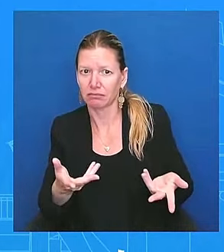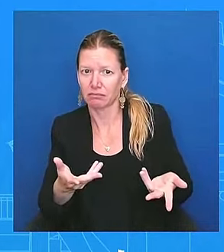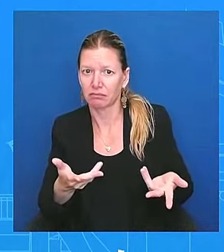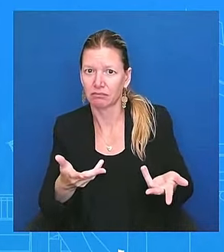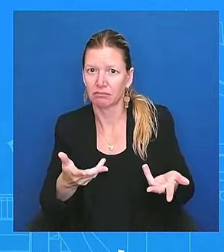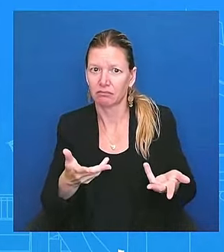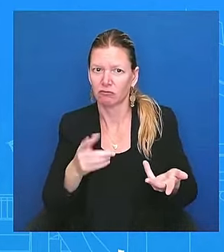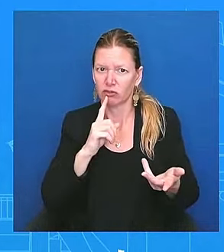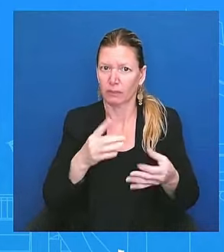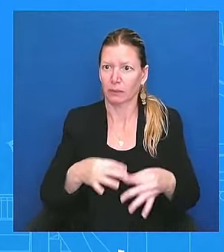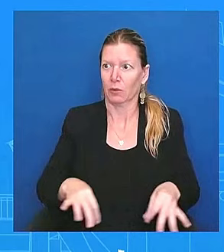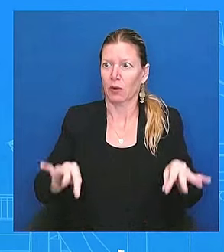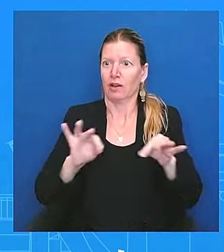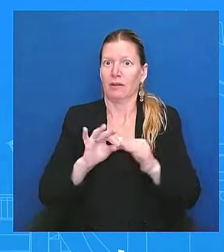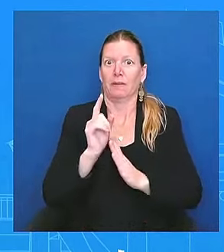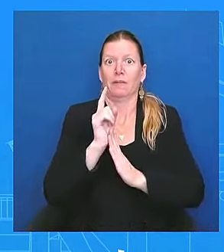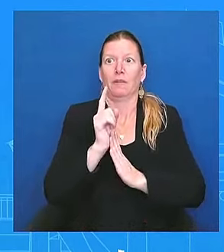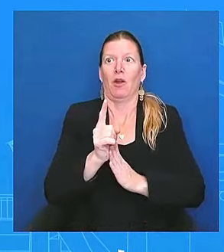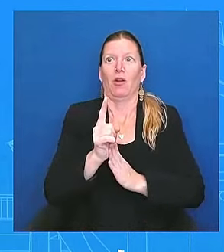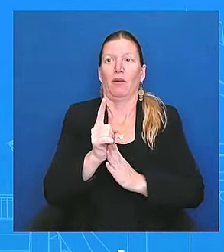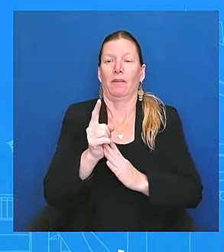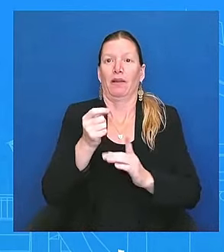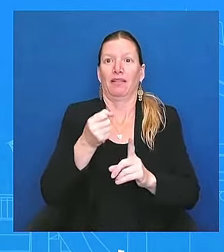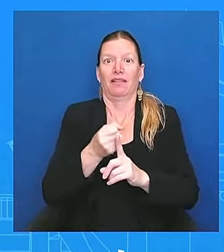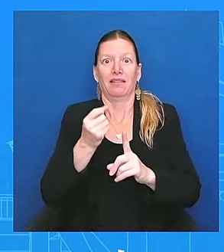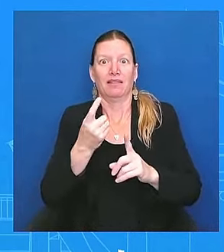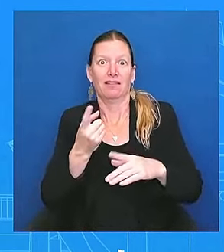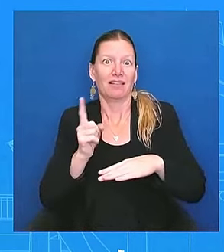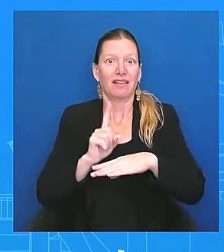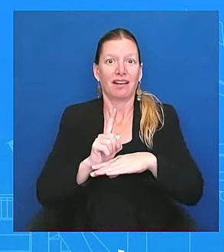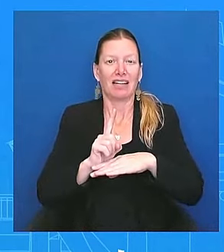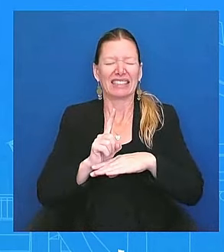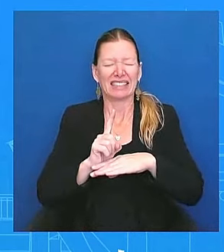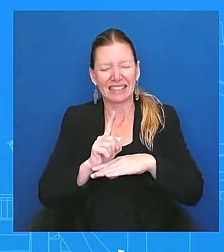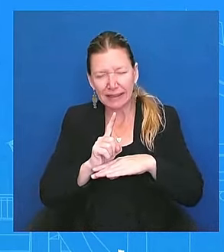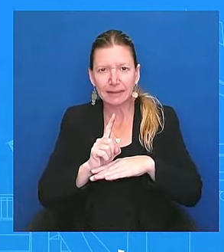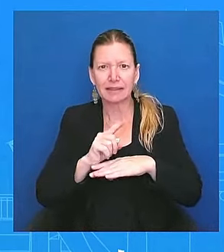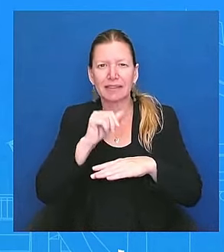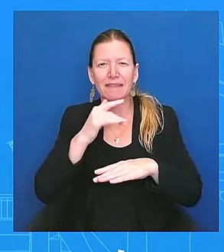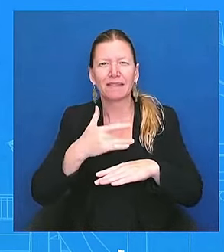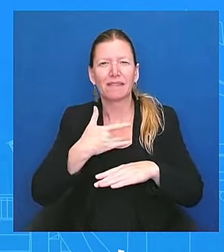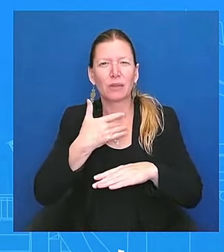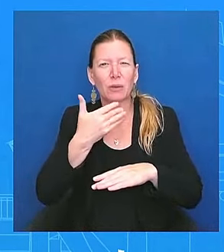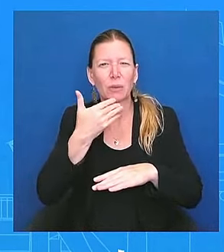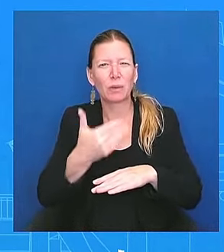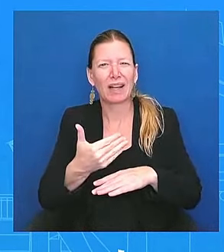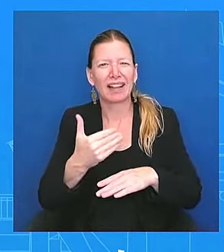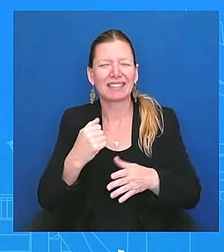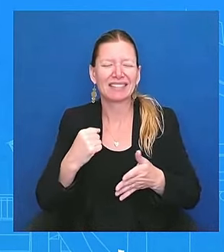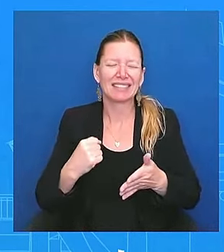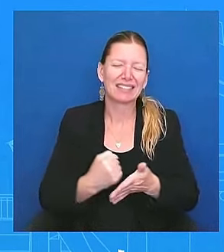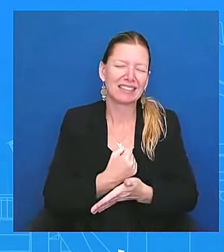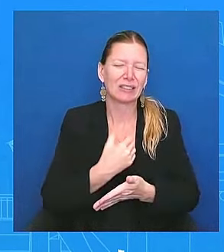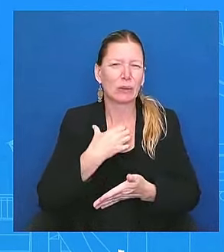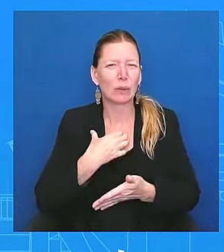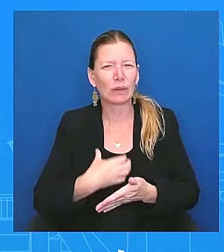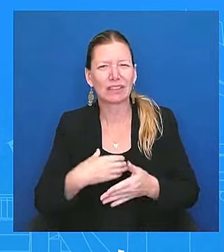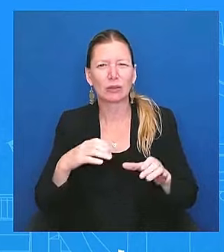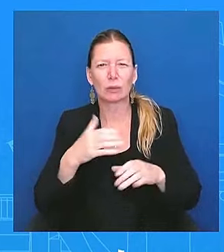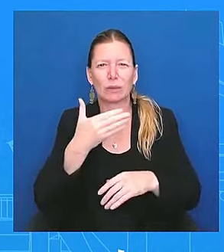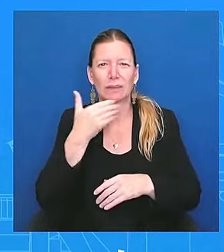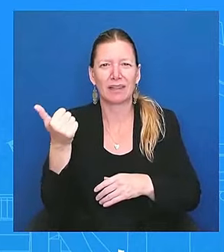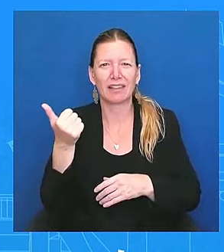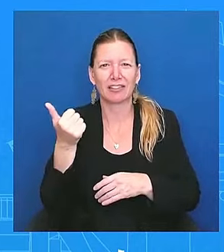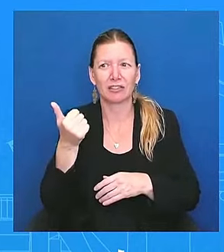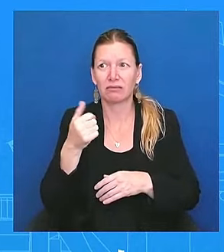well and yeah. And also you wish you could have done better. And, uh, so he took ownership. I think that's important. Uh, and he's